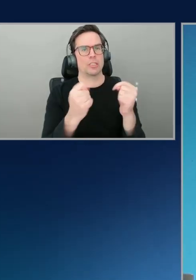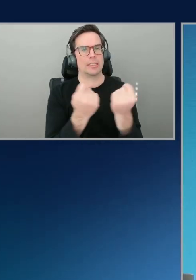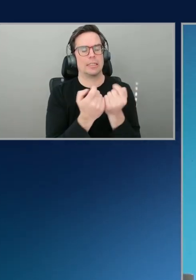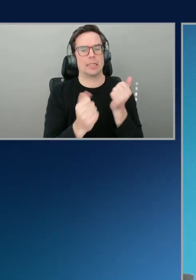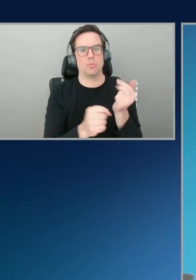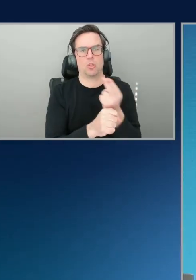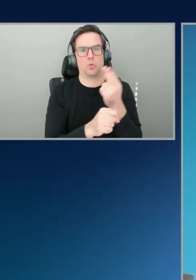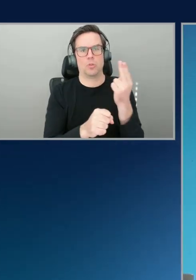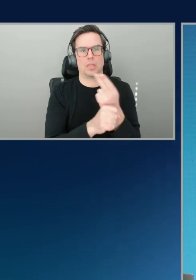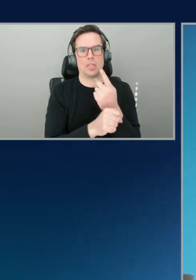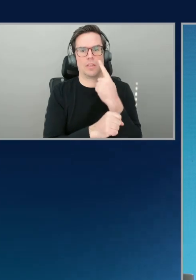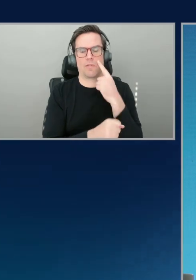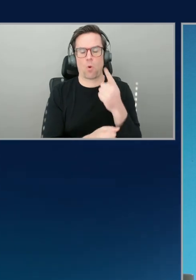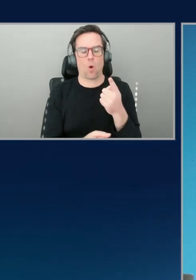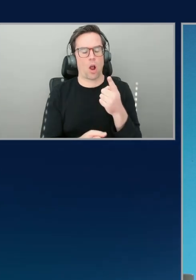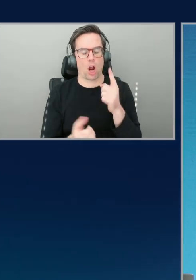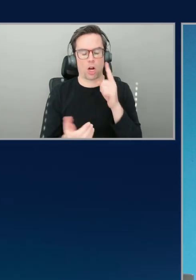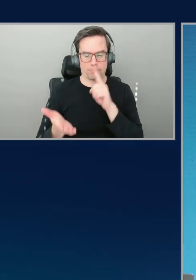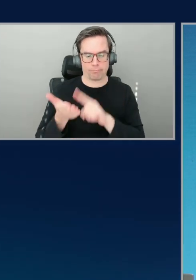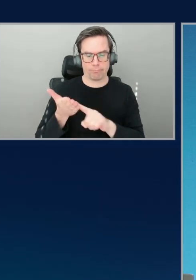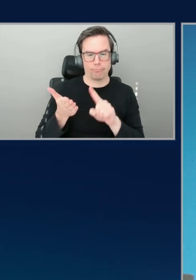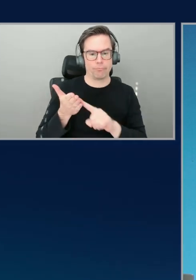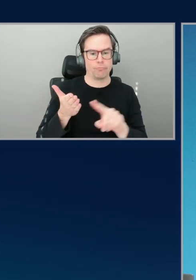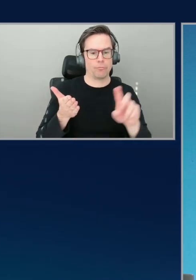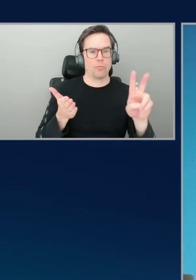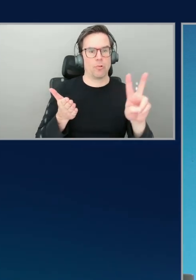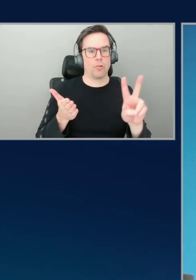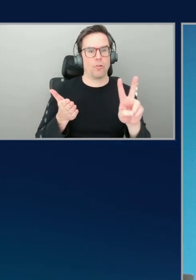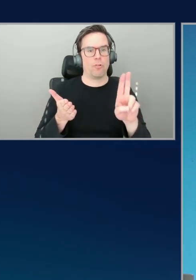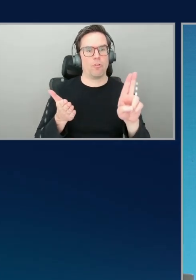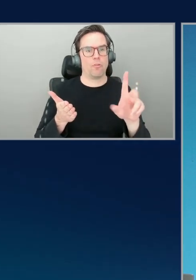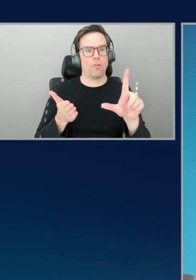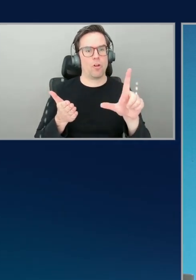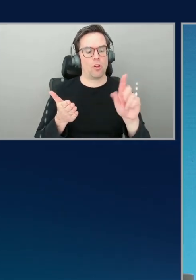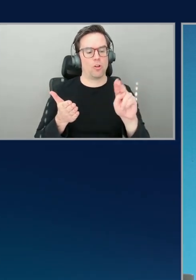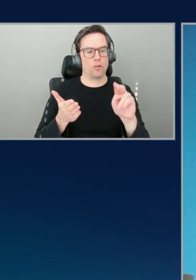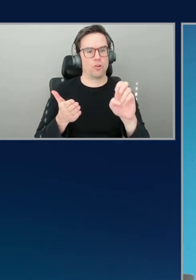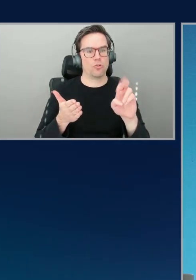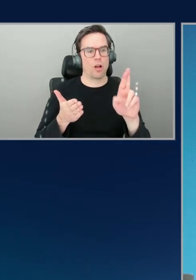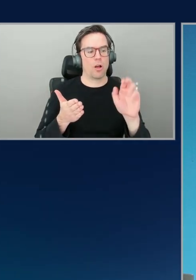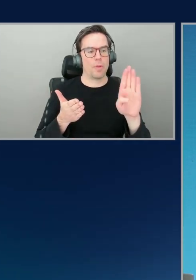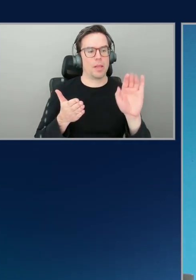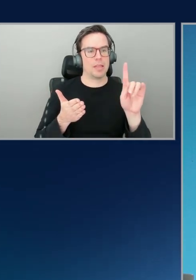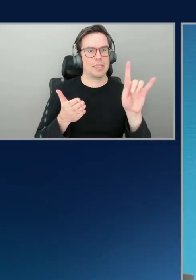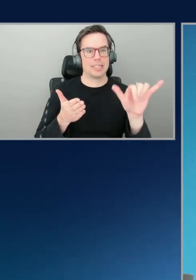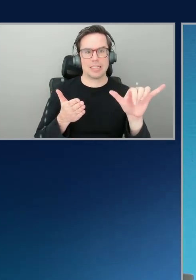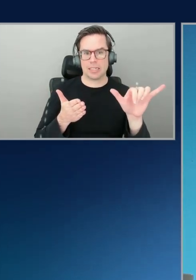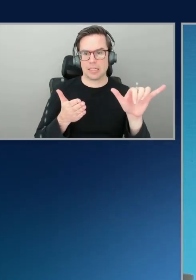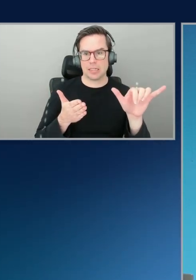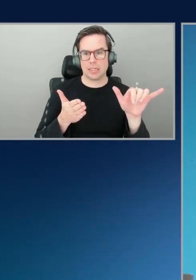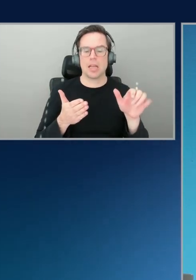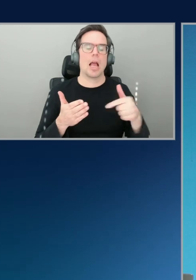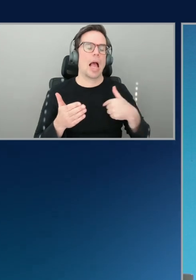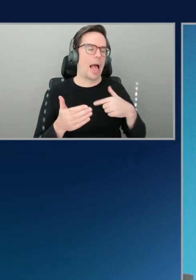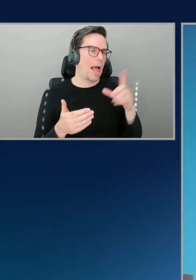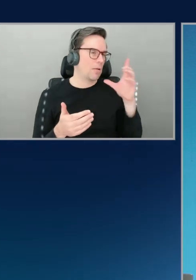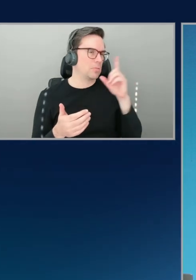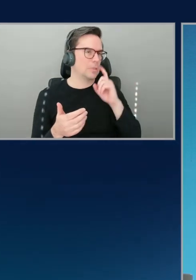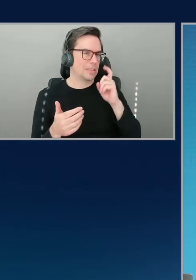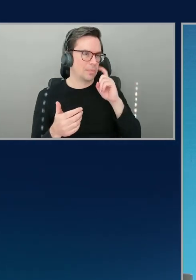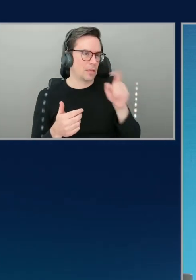I would, I would, I would expect you to say something along the lines of this is like supplemental to like a security team's normal practices. Yeah,